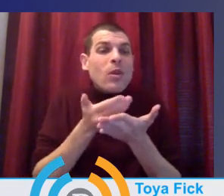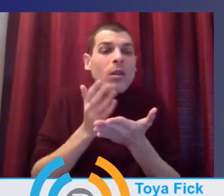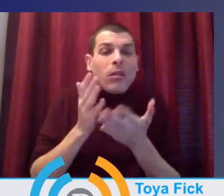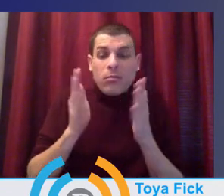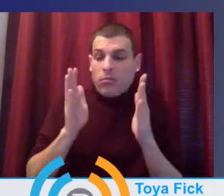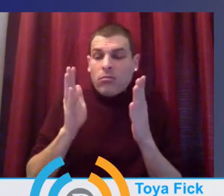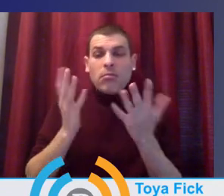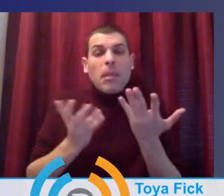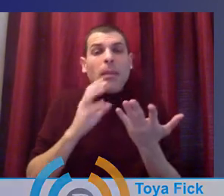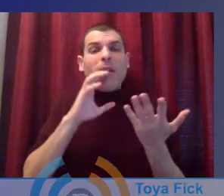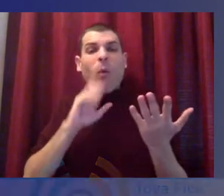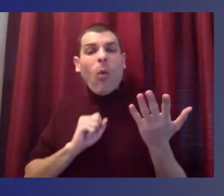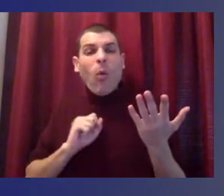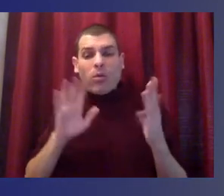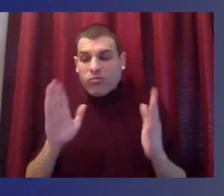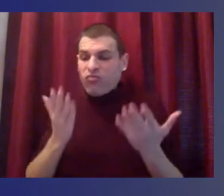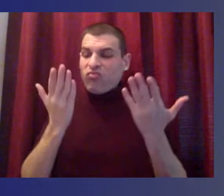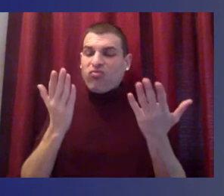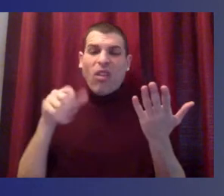with Dr. Pereira.